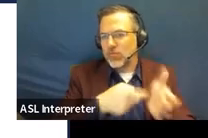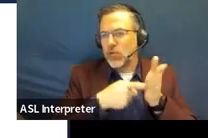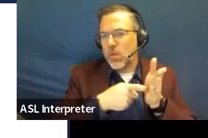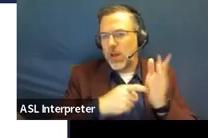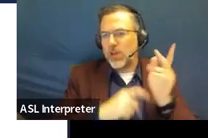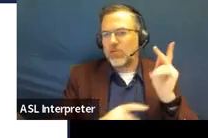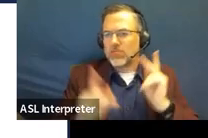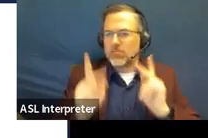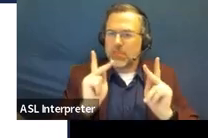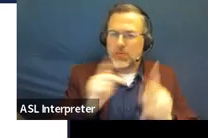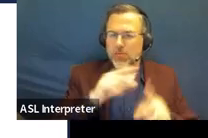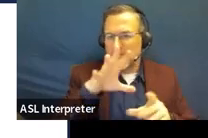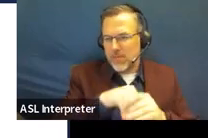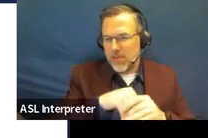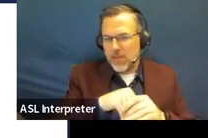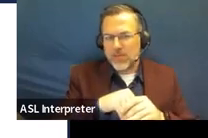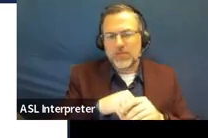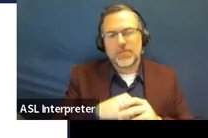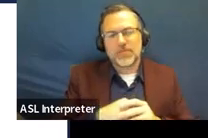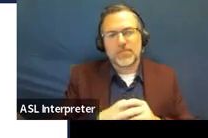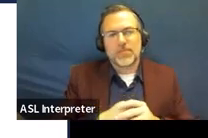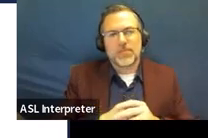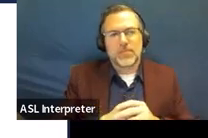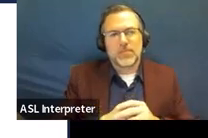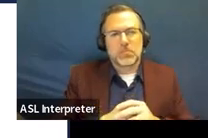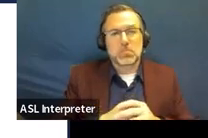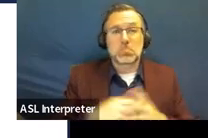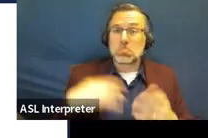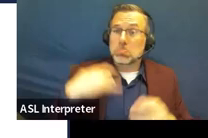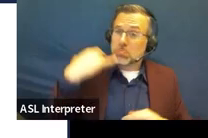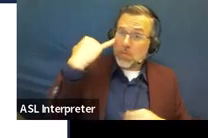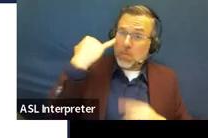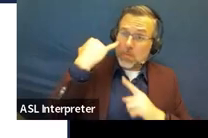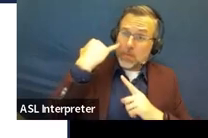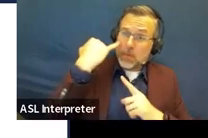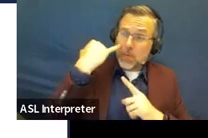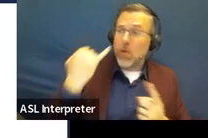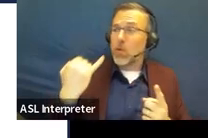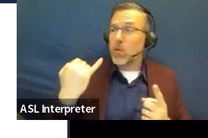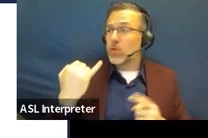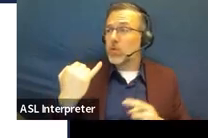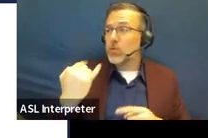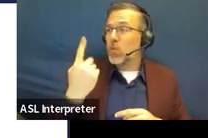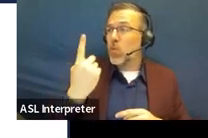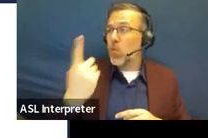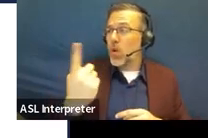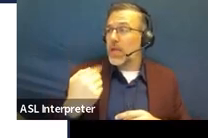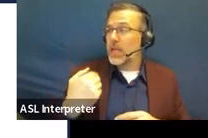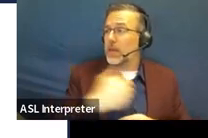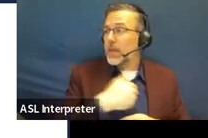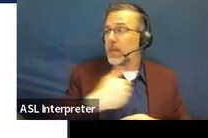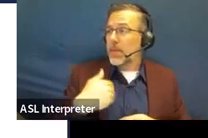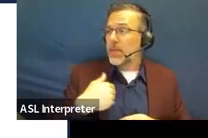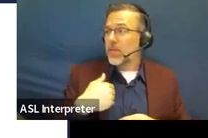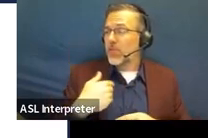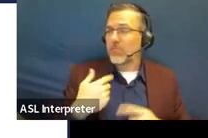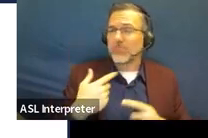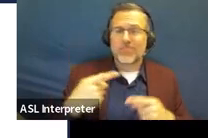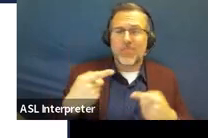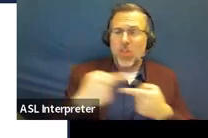And this brought me to my question of what if. What if an IEP team member can't attend the meeting?